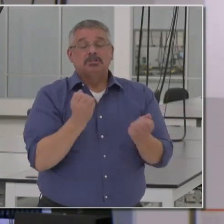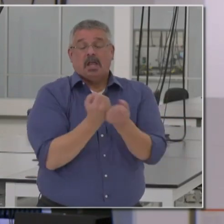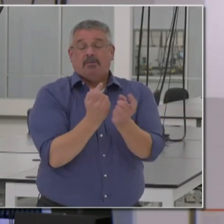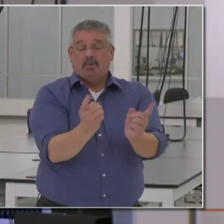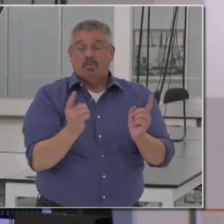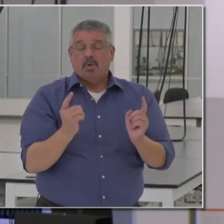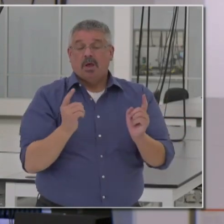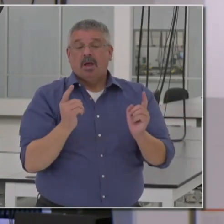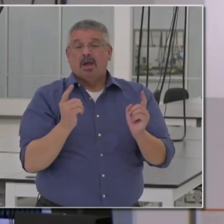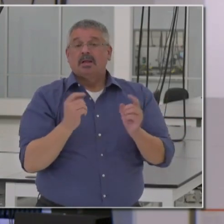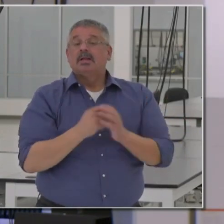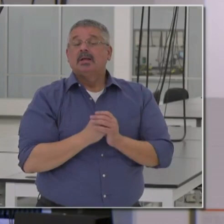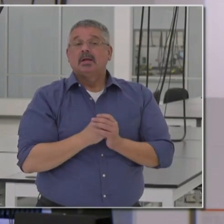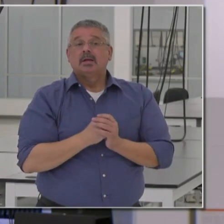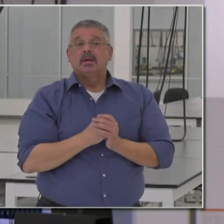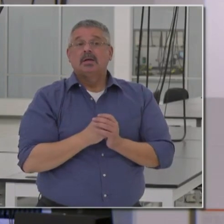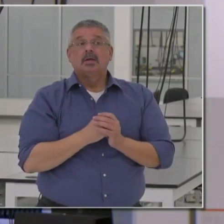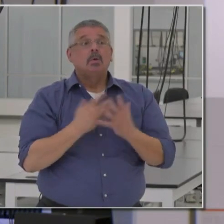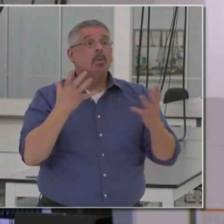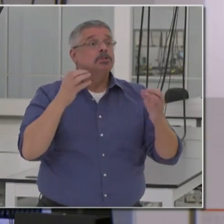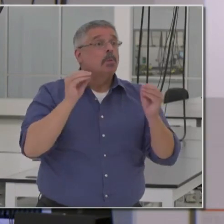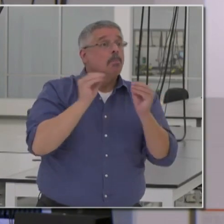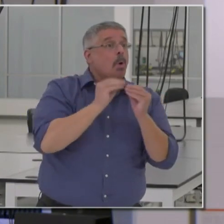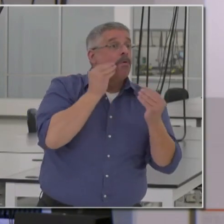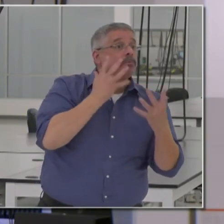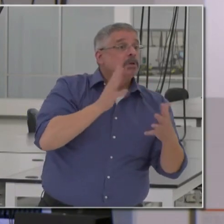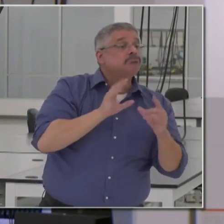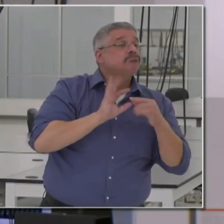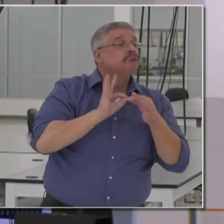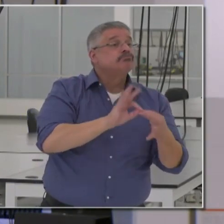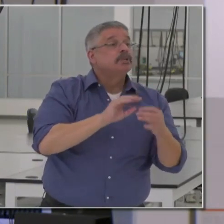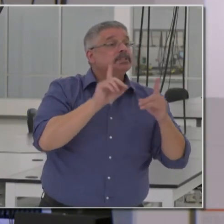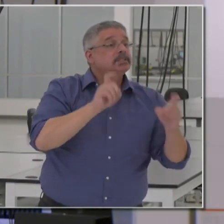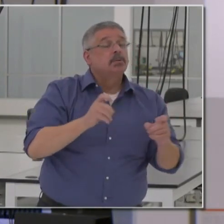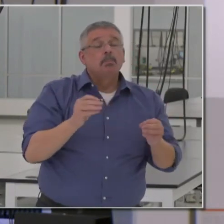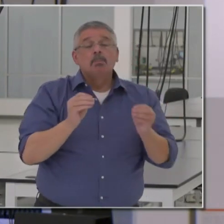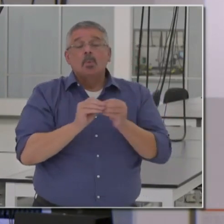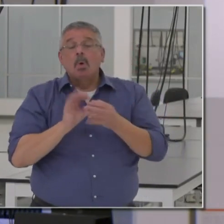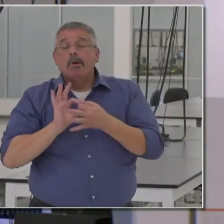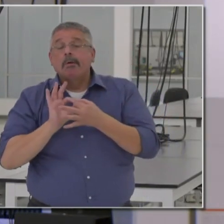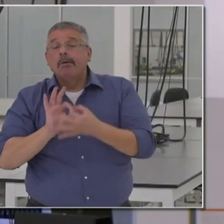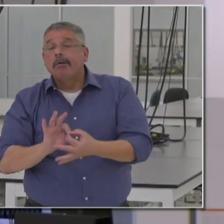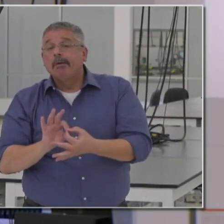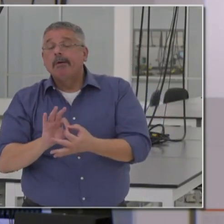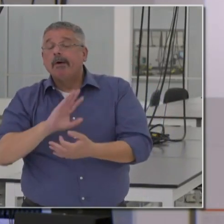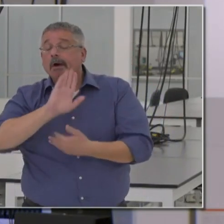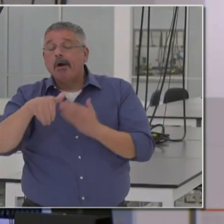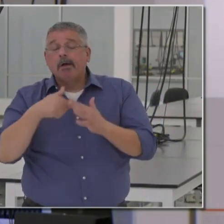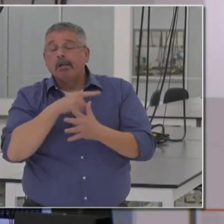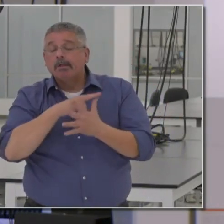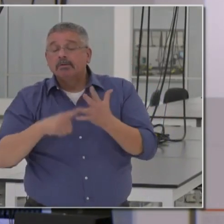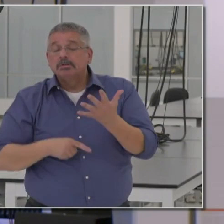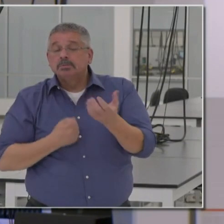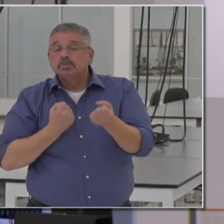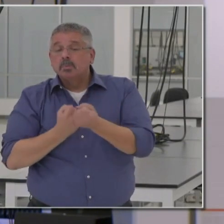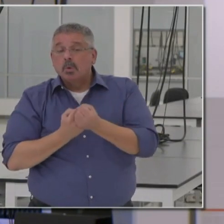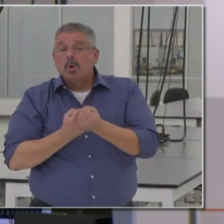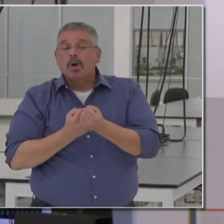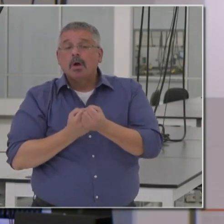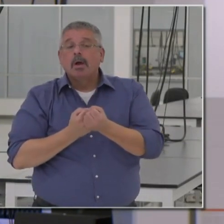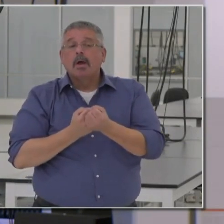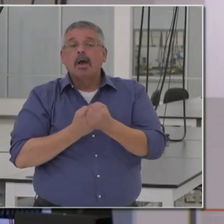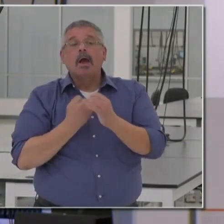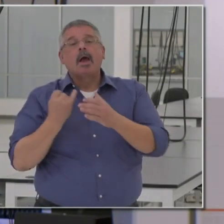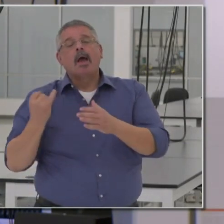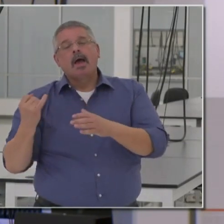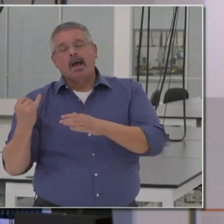everybody that looks more information about testing in the state, wants to know more about all of the supports as it relates to